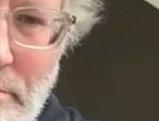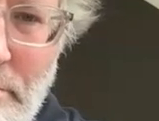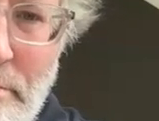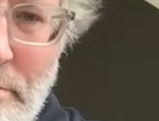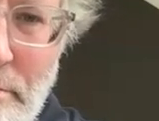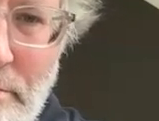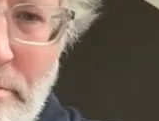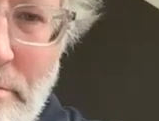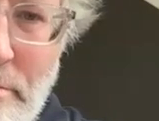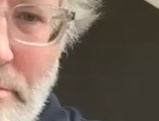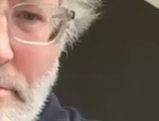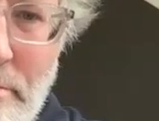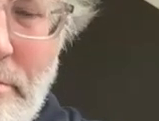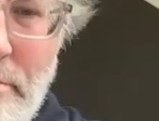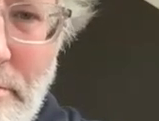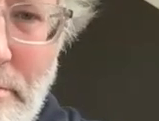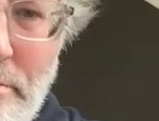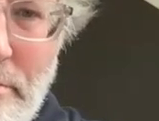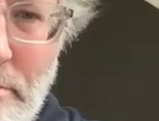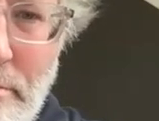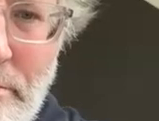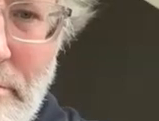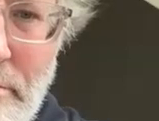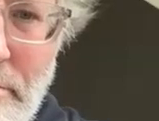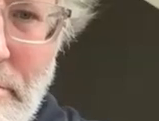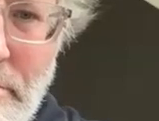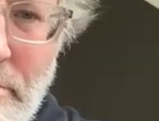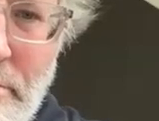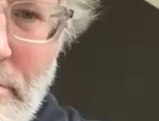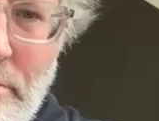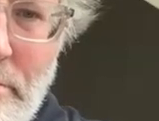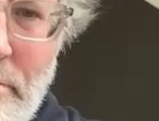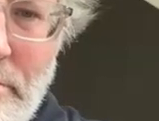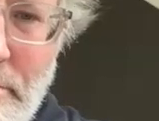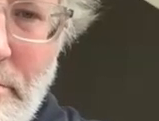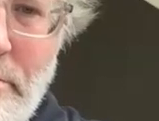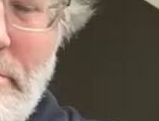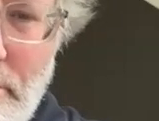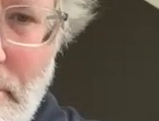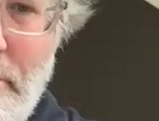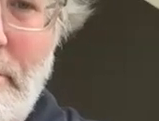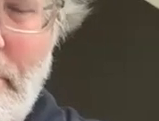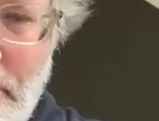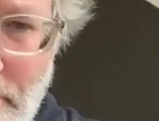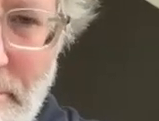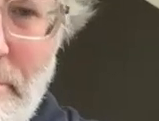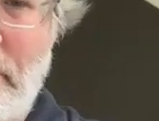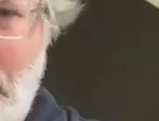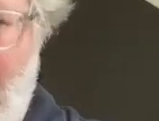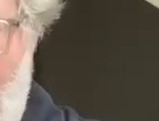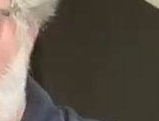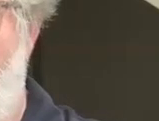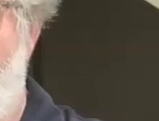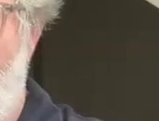getting smart water and the larger impact that it has as soon as they were given the permission to make that connection